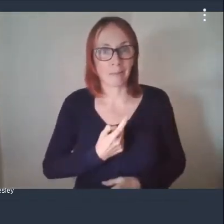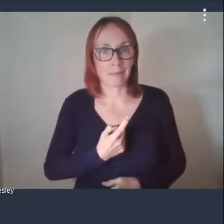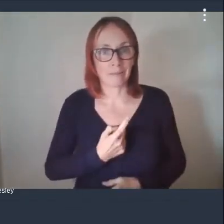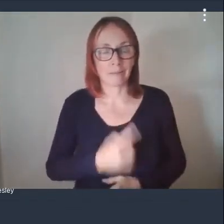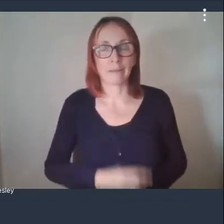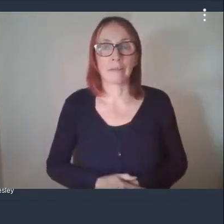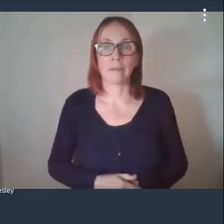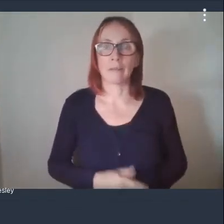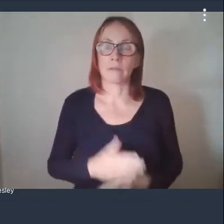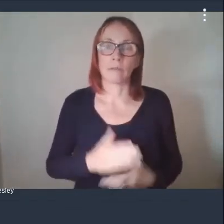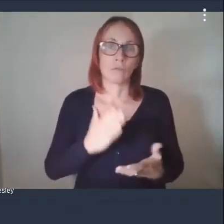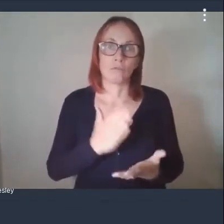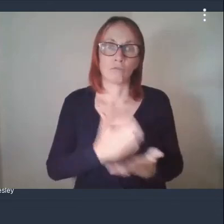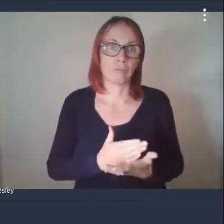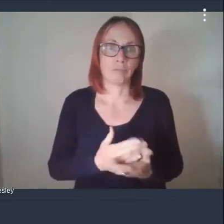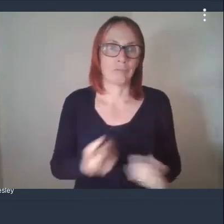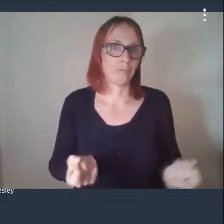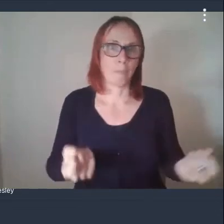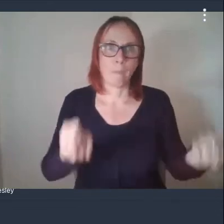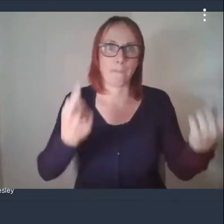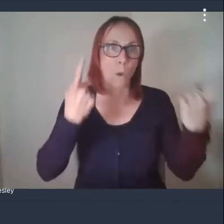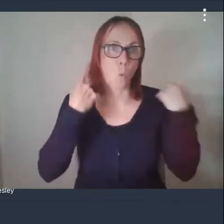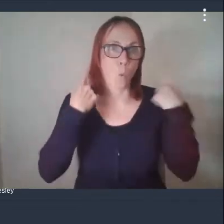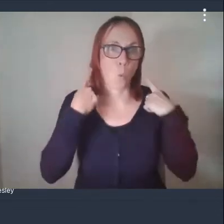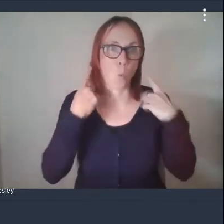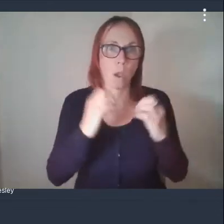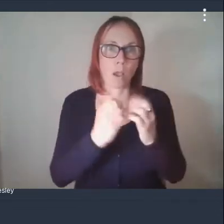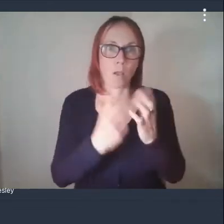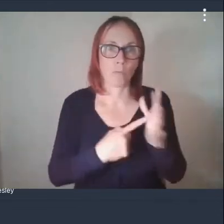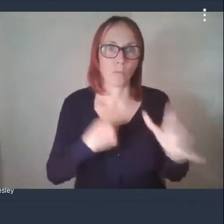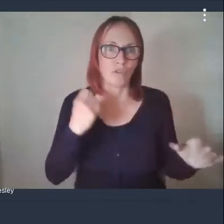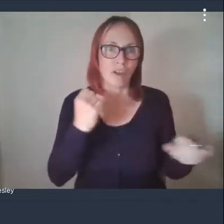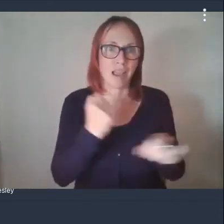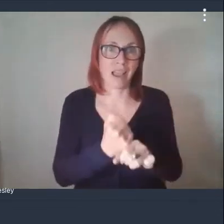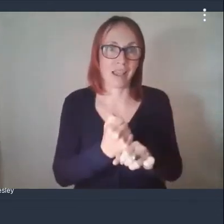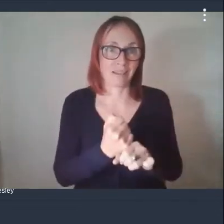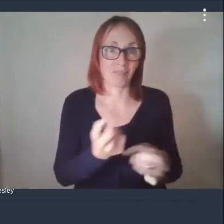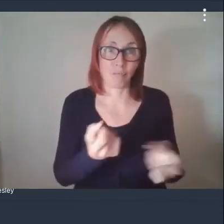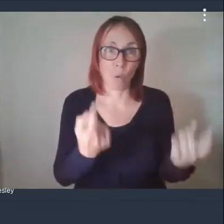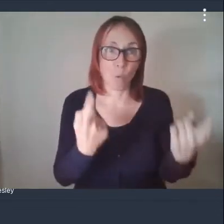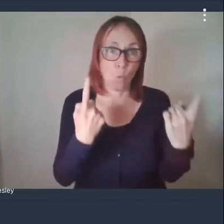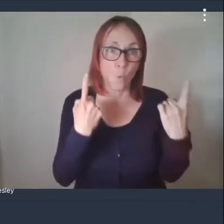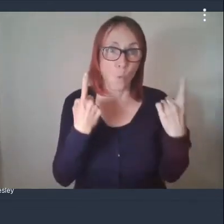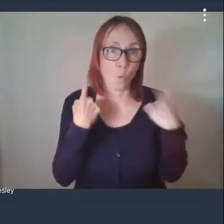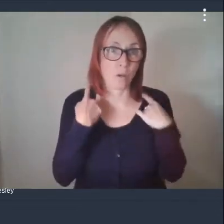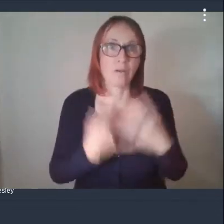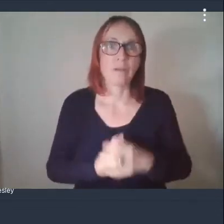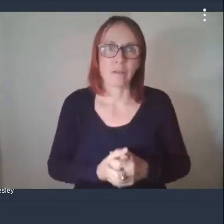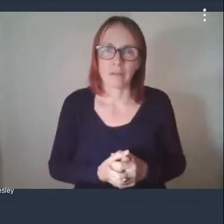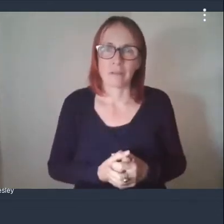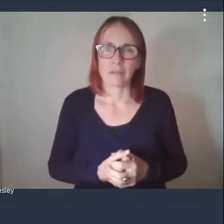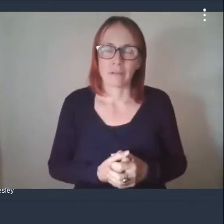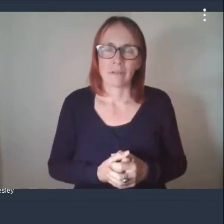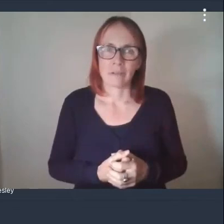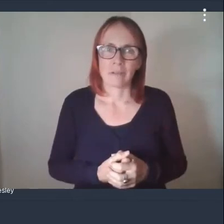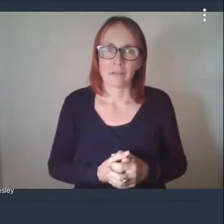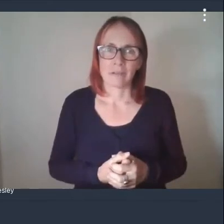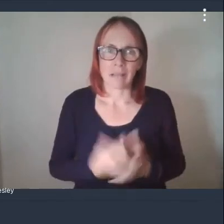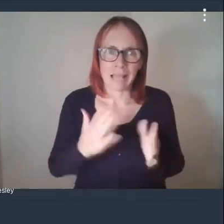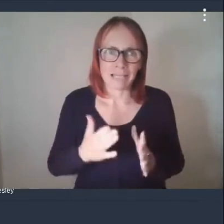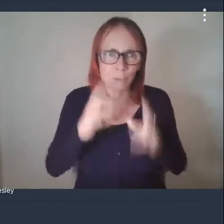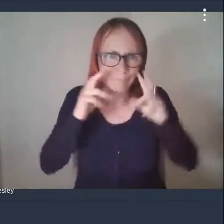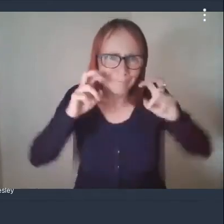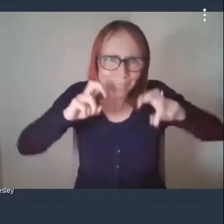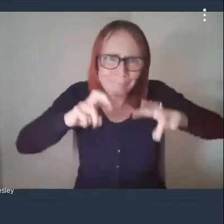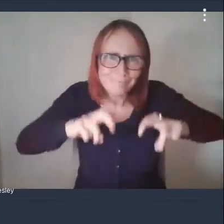knew nothing about bragg and i've been totally researching before today just so understood everything you